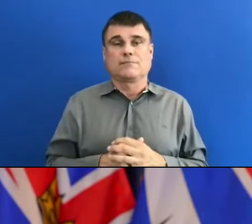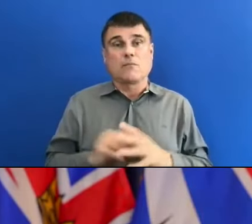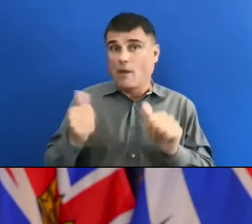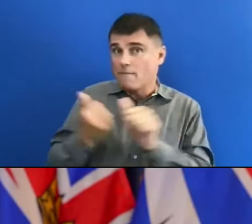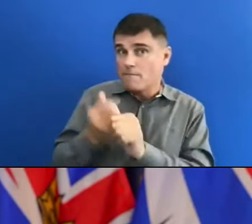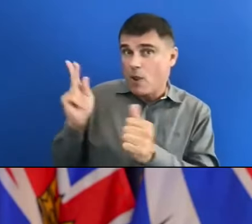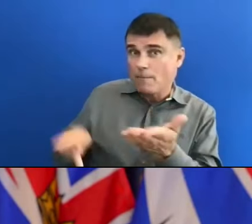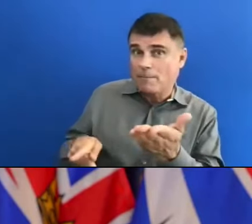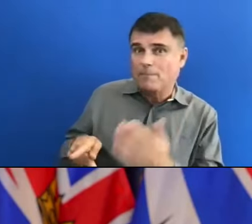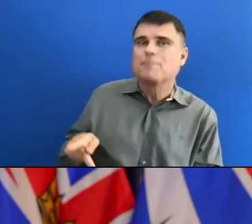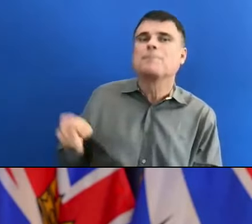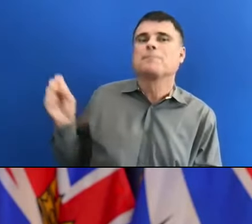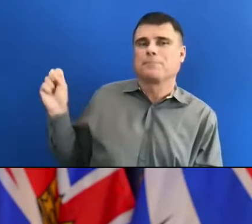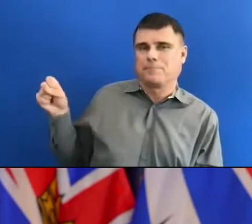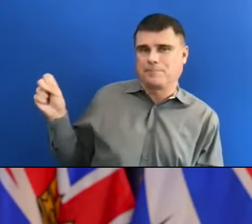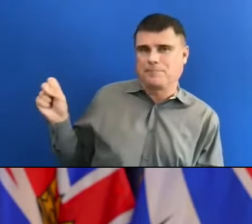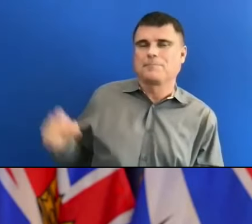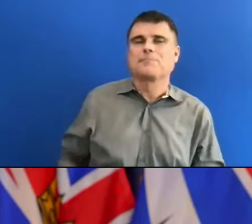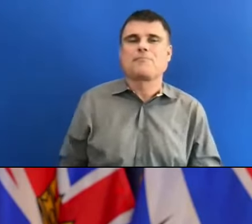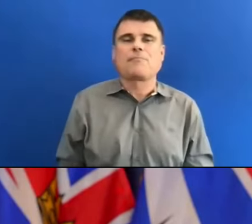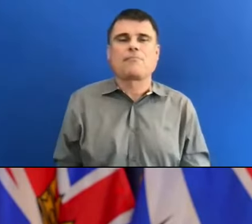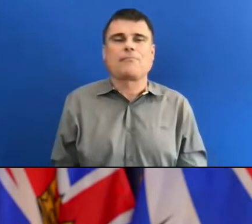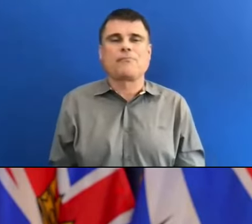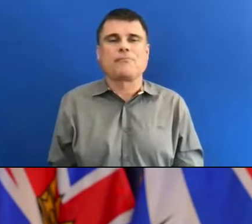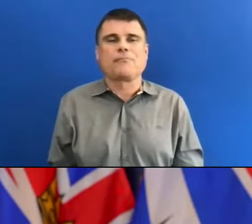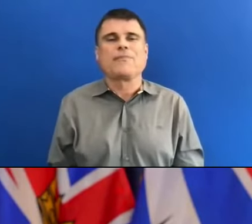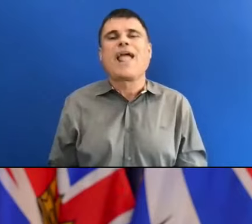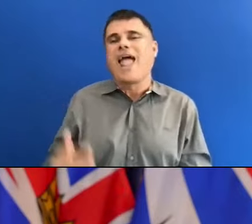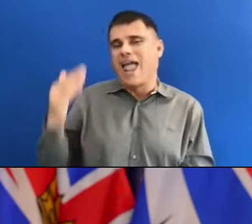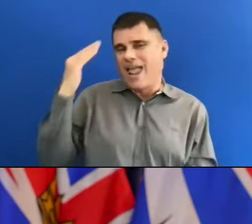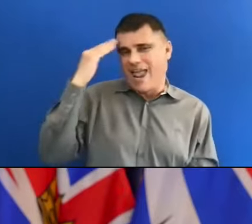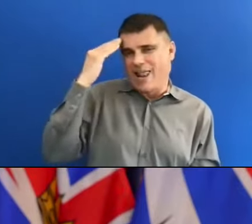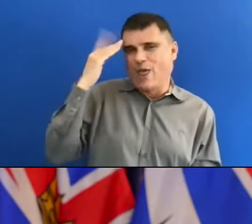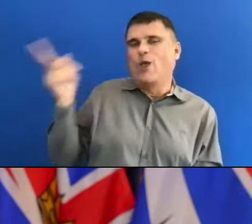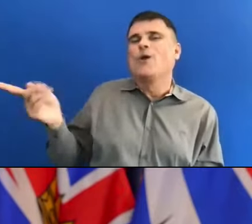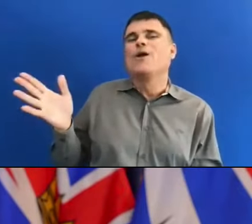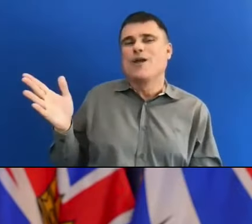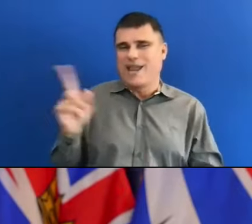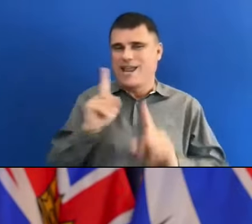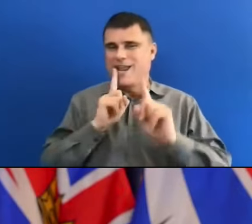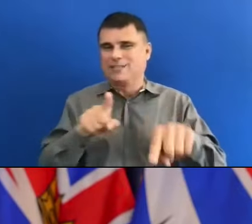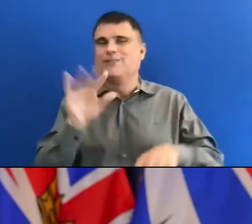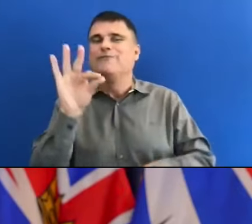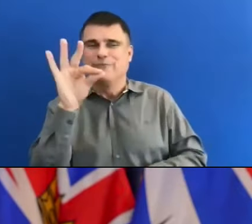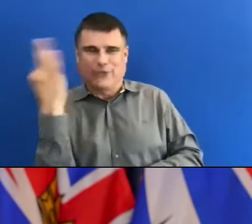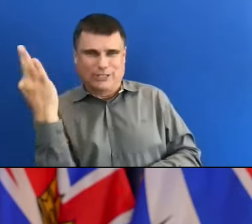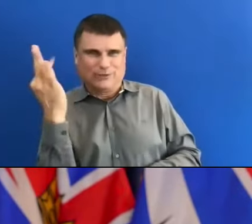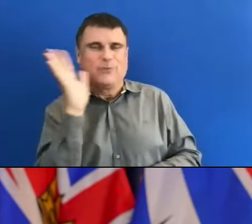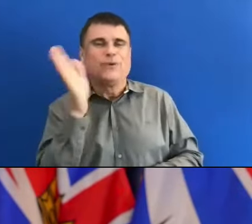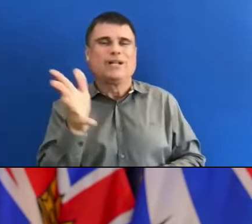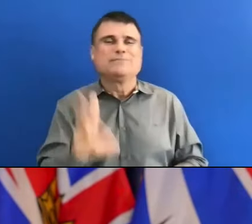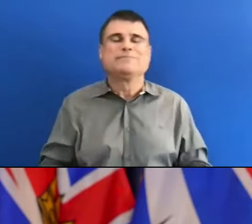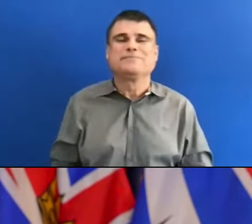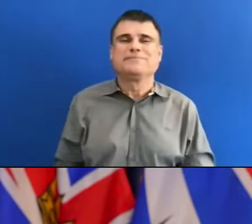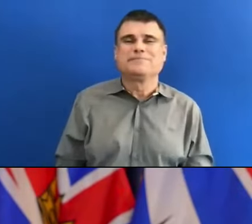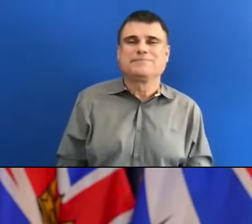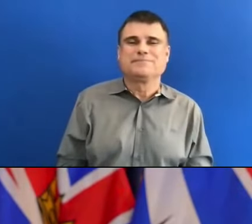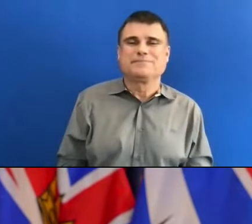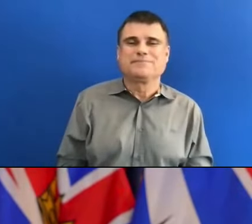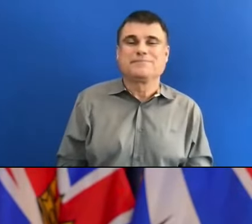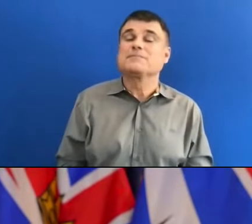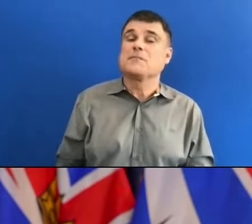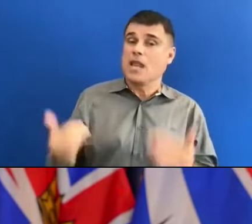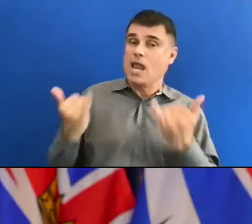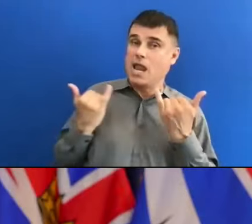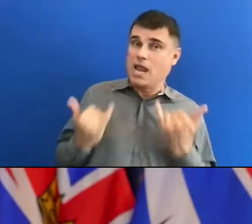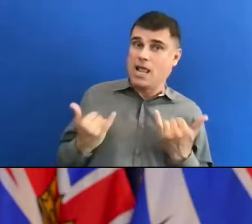Yes, please. And one last time because you know it's coming. we can get an answer in French as well from my colleagues, thank you. Now that we are placing the public